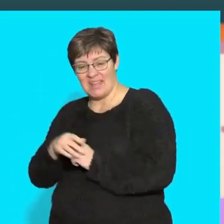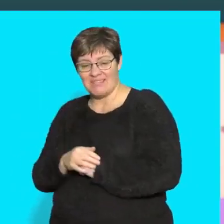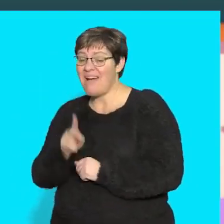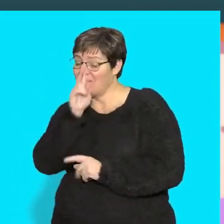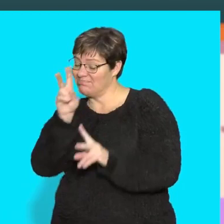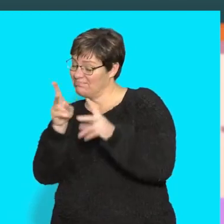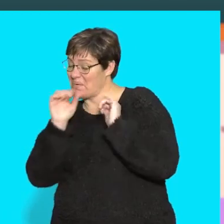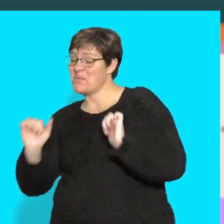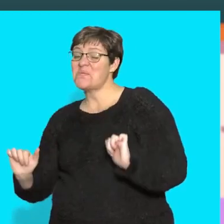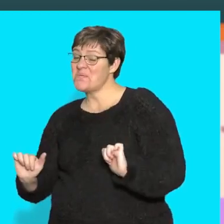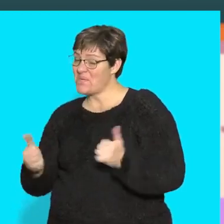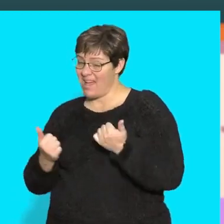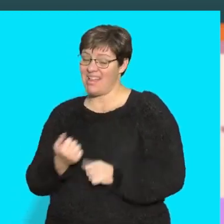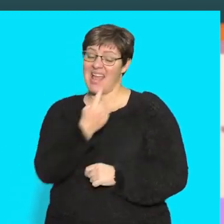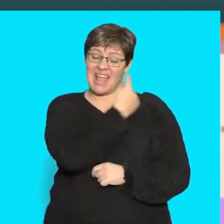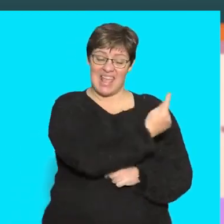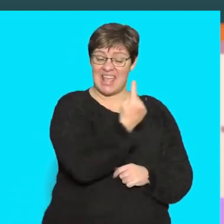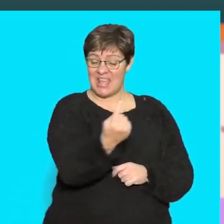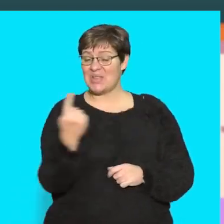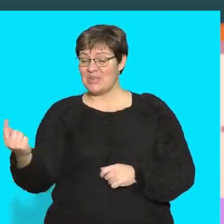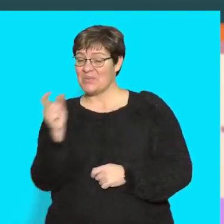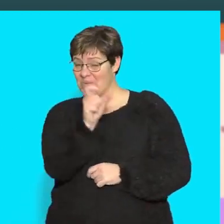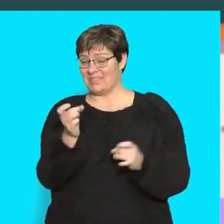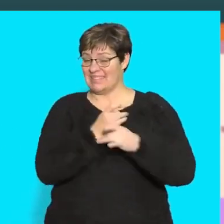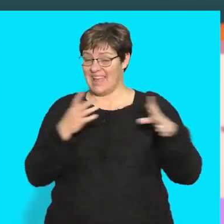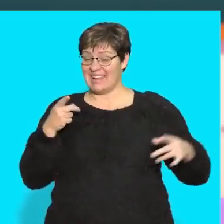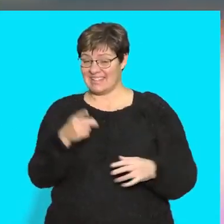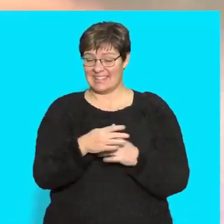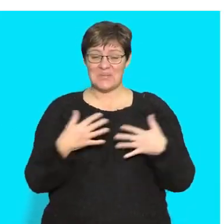well to the beginning of each word. Well done!